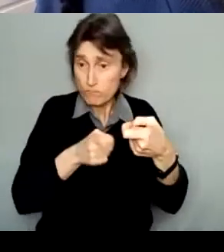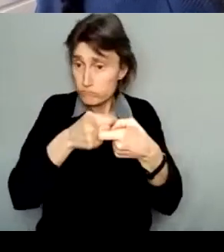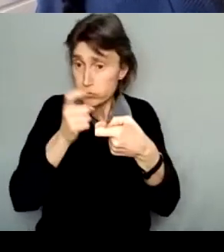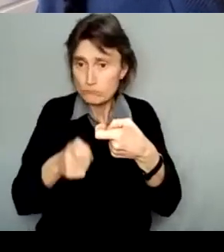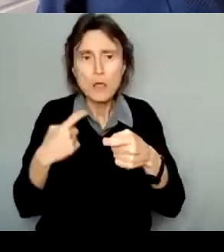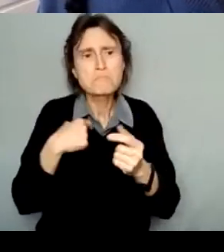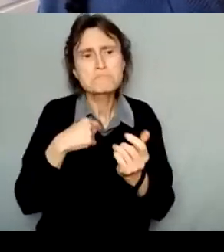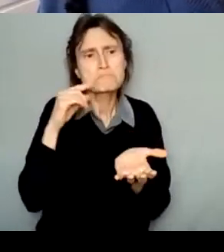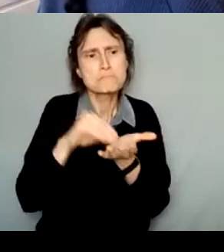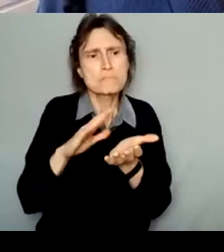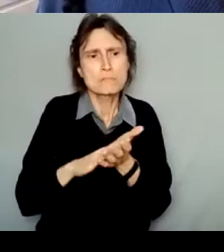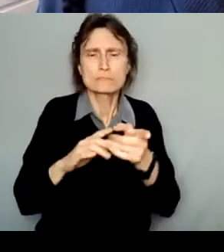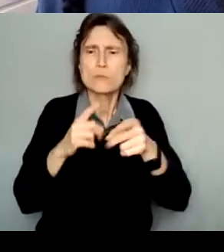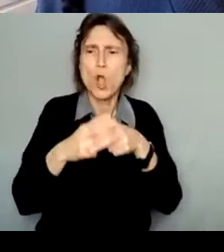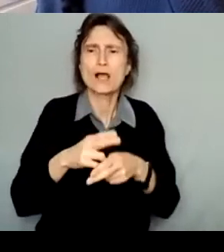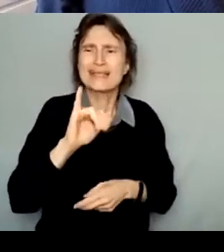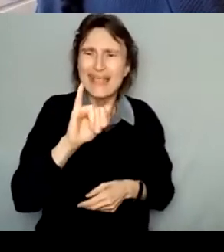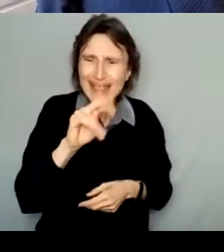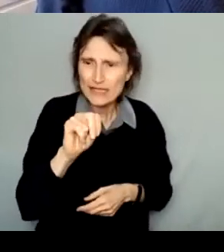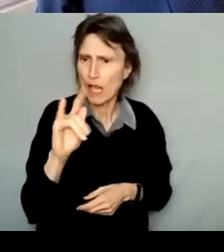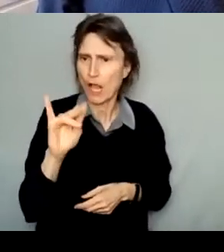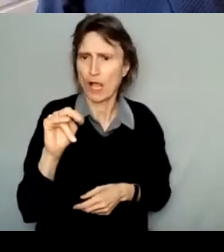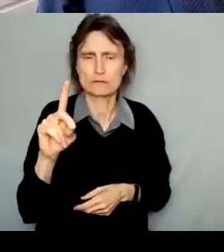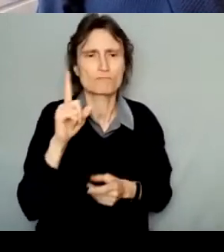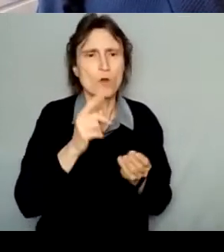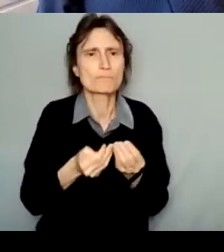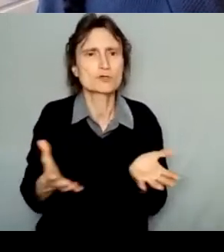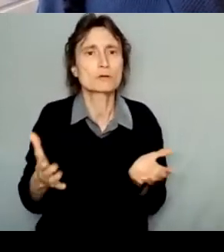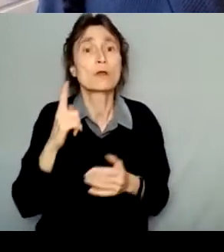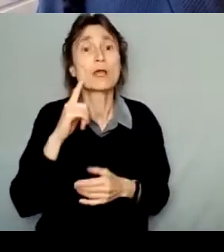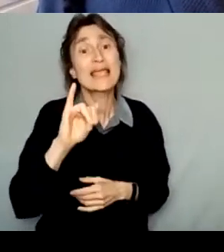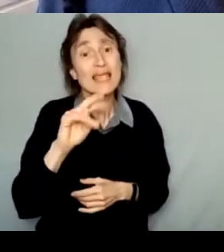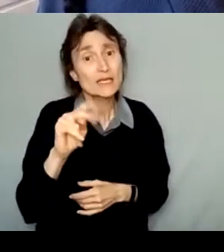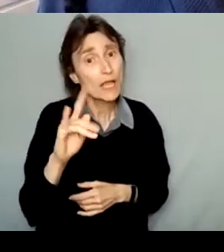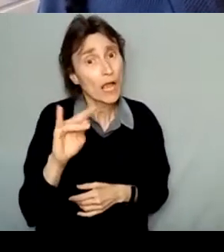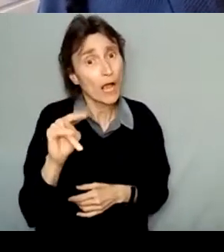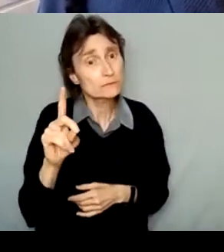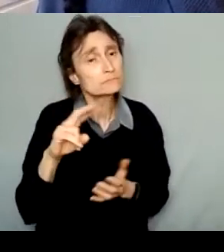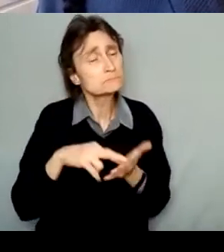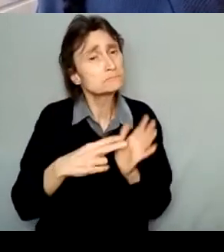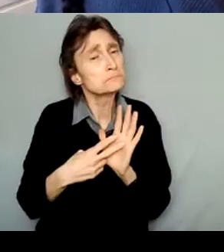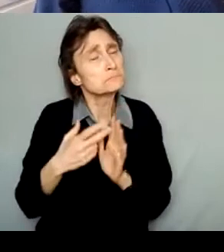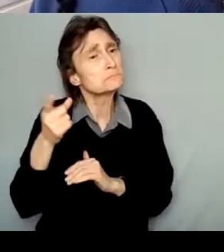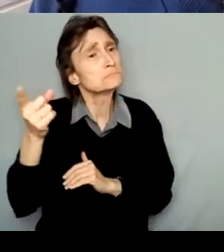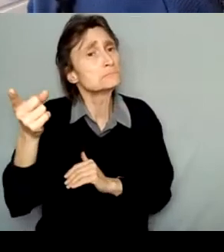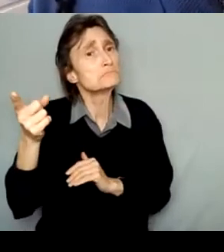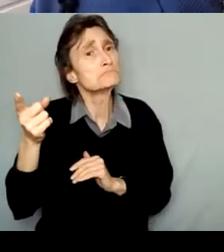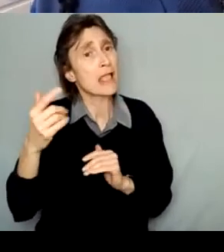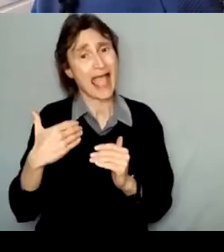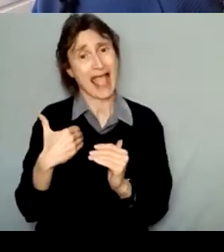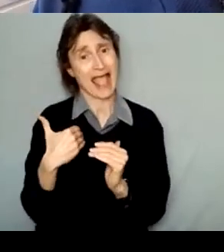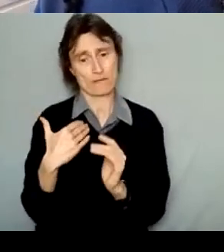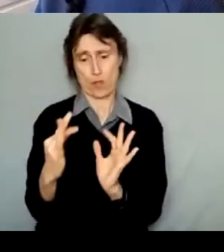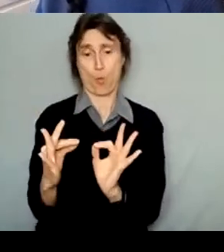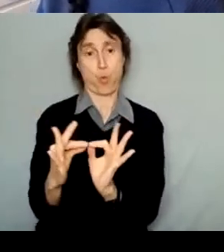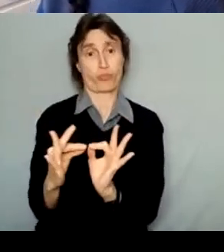donation for materials. In-kind support refers to things that still have monetary value but are being donated or given to